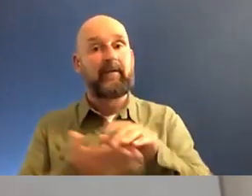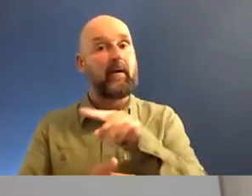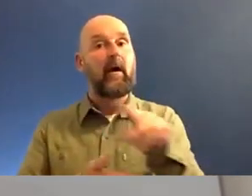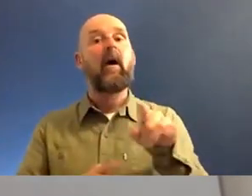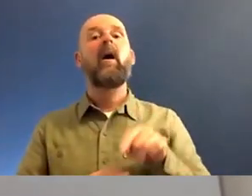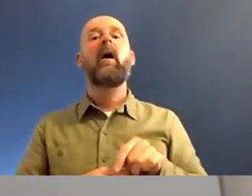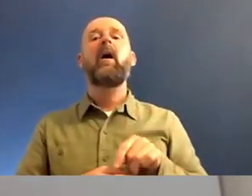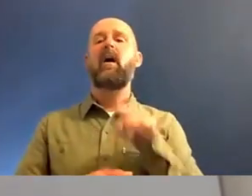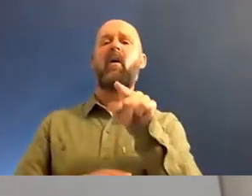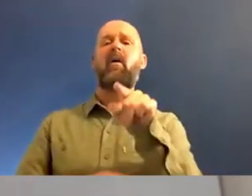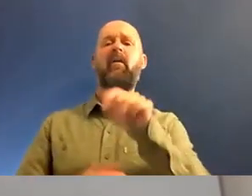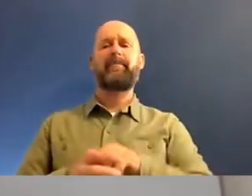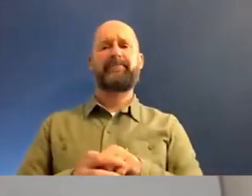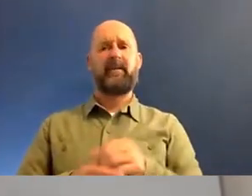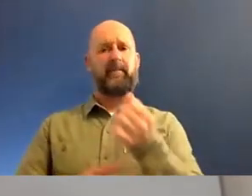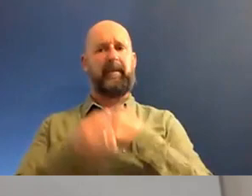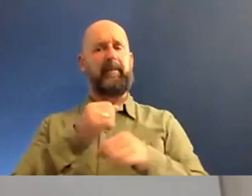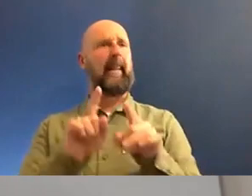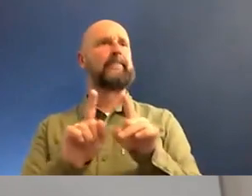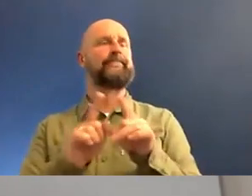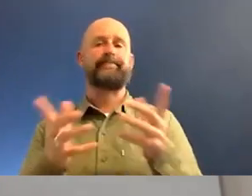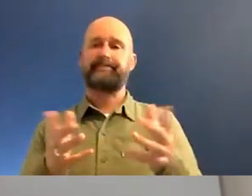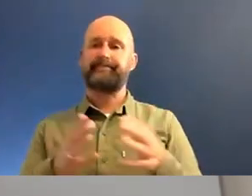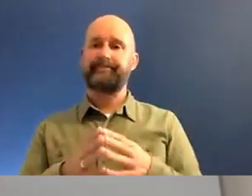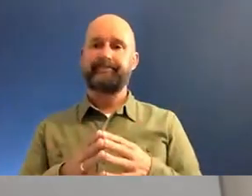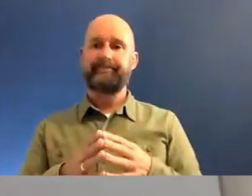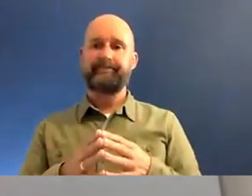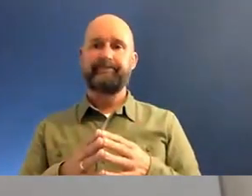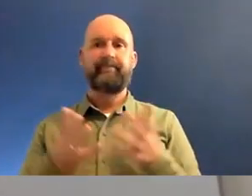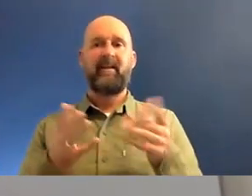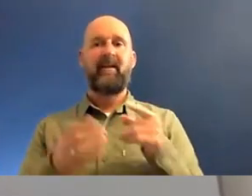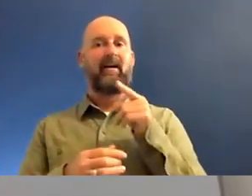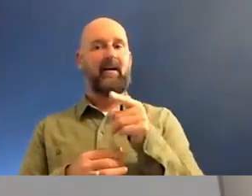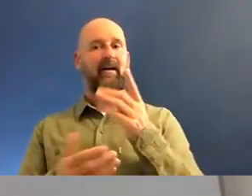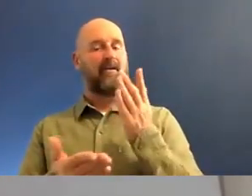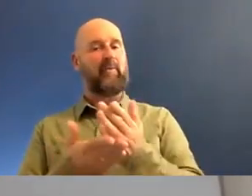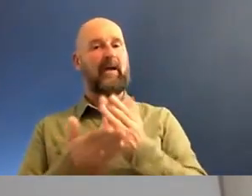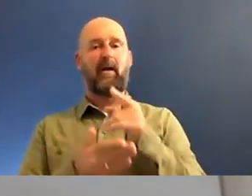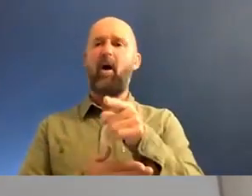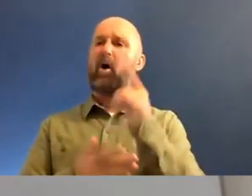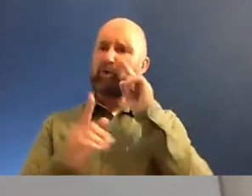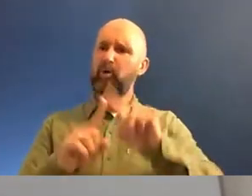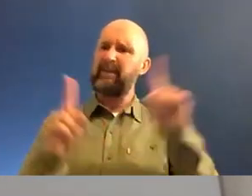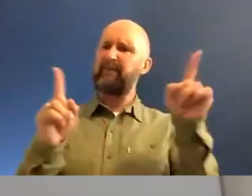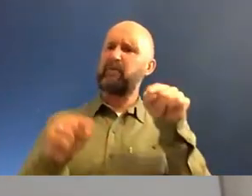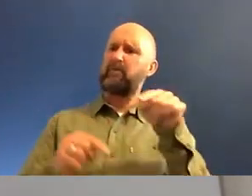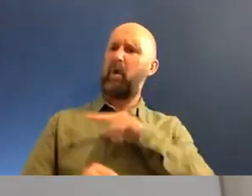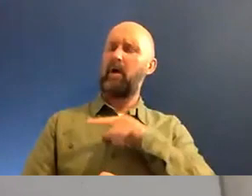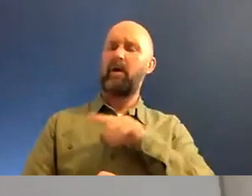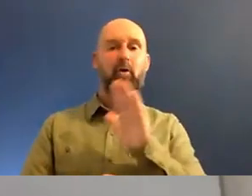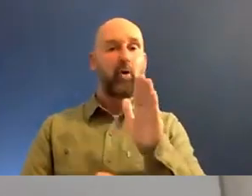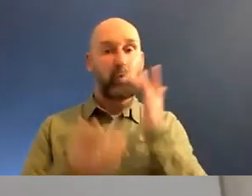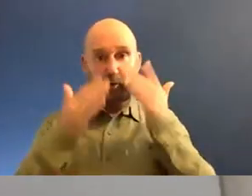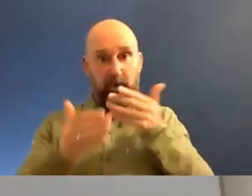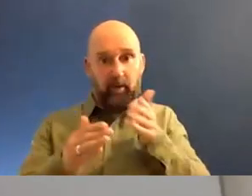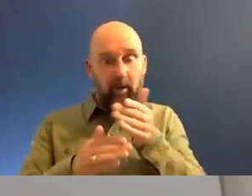symbolic of some kind of a sort of existential stance rather than, you know, navigating